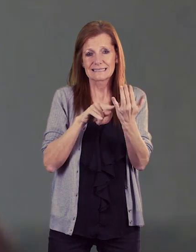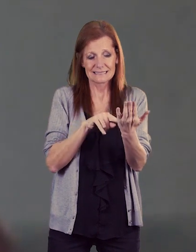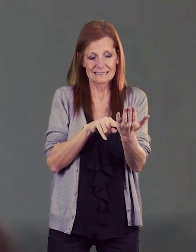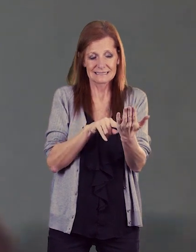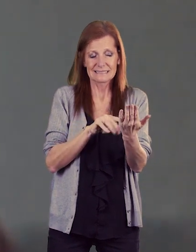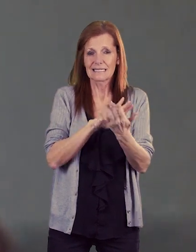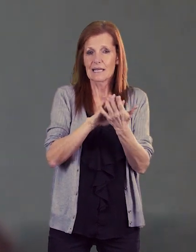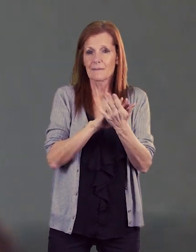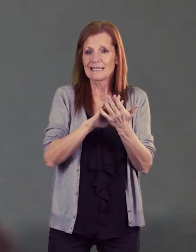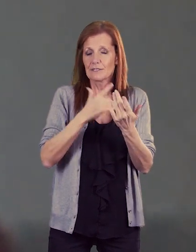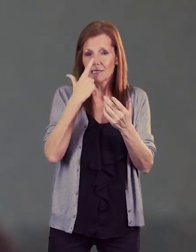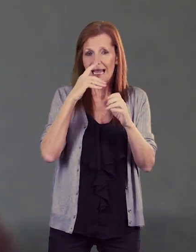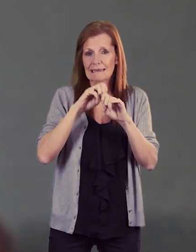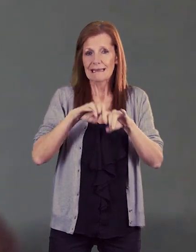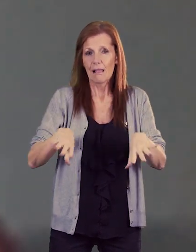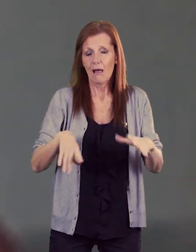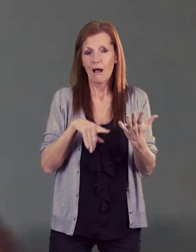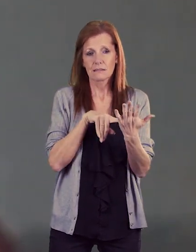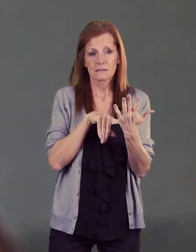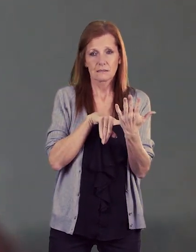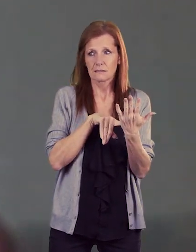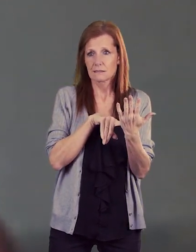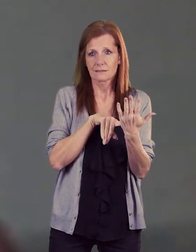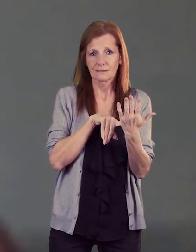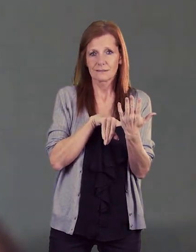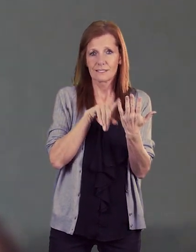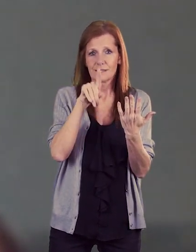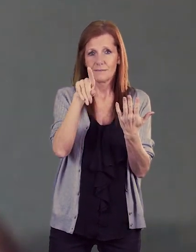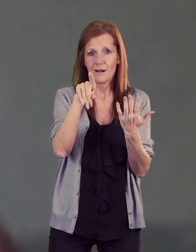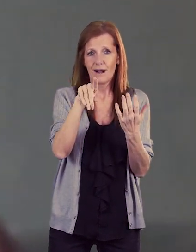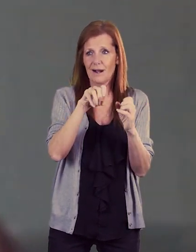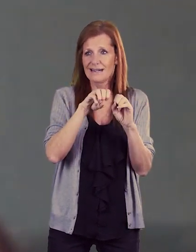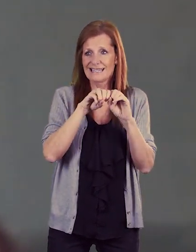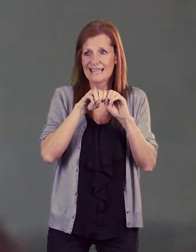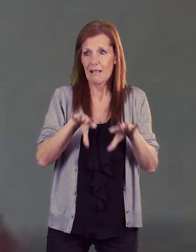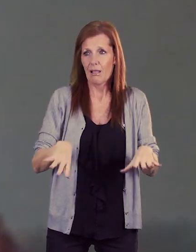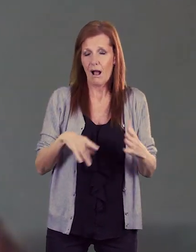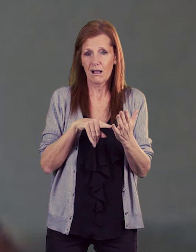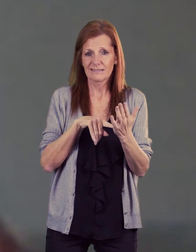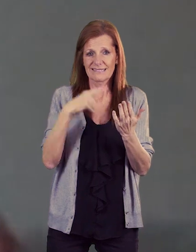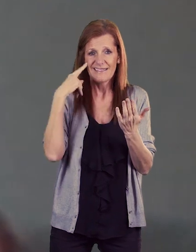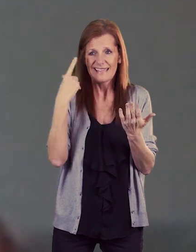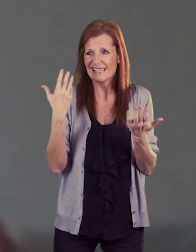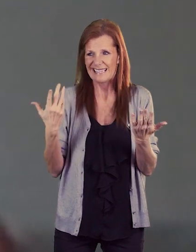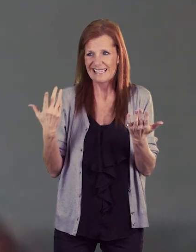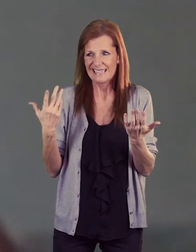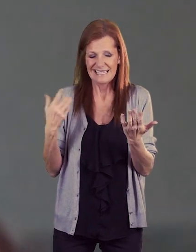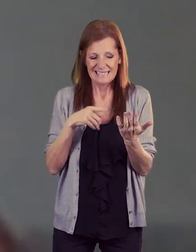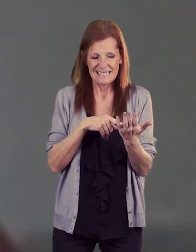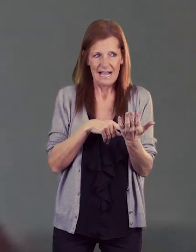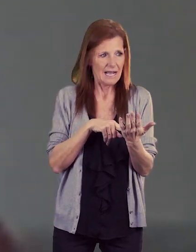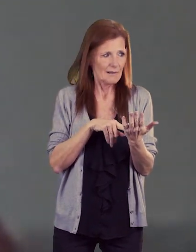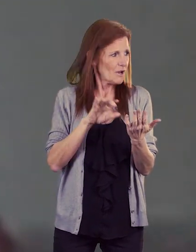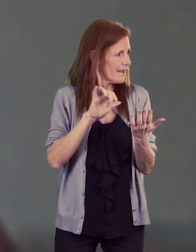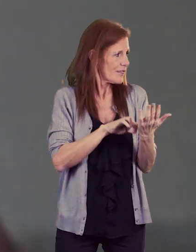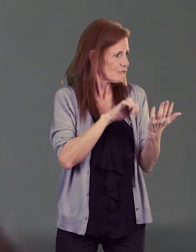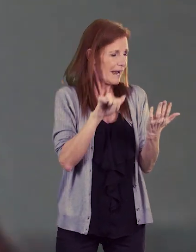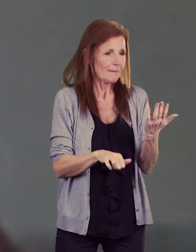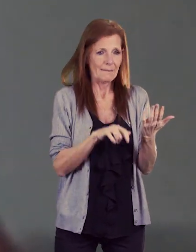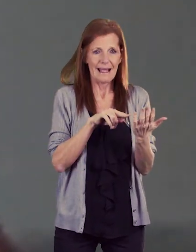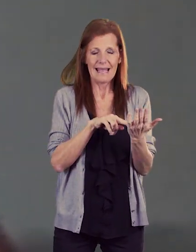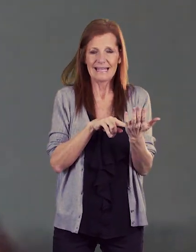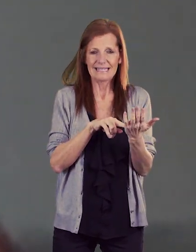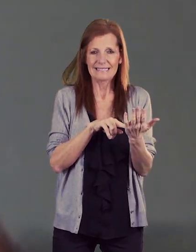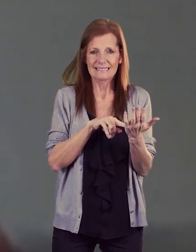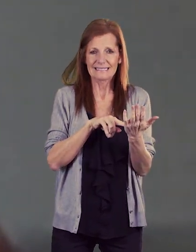lost so if you can get lost but then you use your app and you think right well I'm not meant to be on the street but I